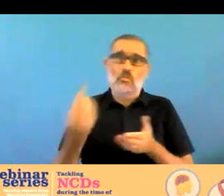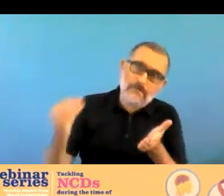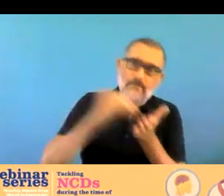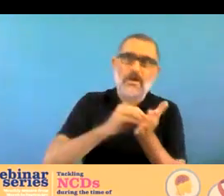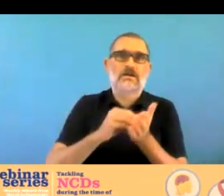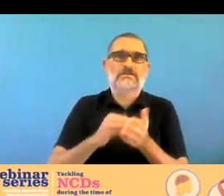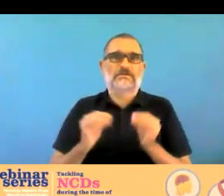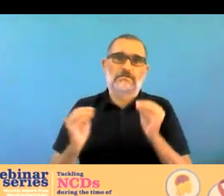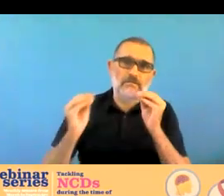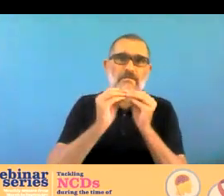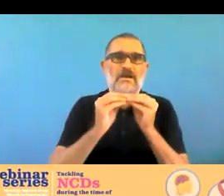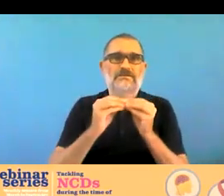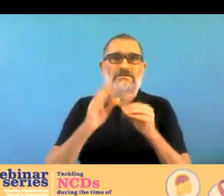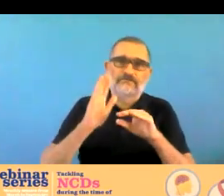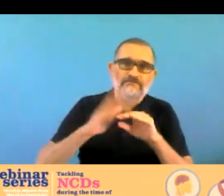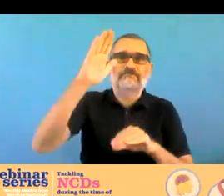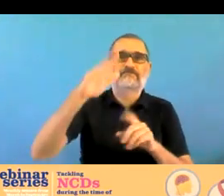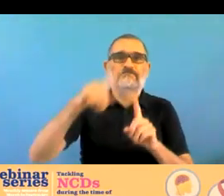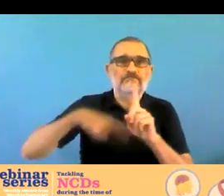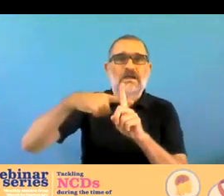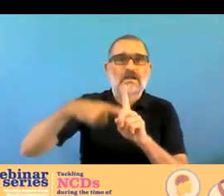and think about the long term